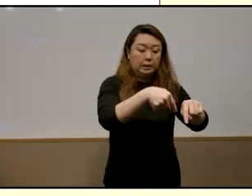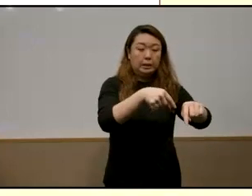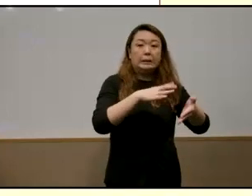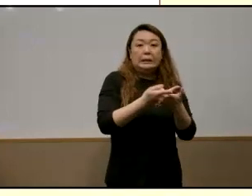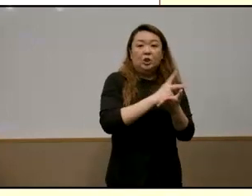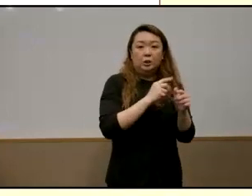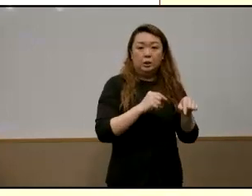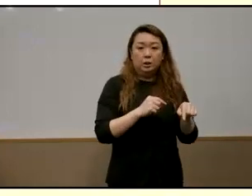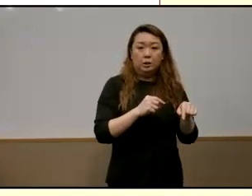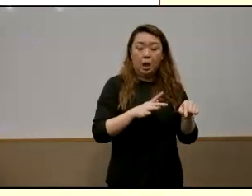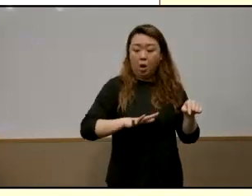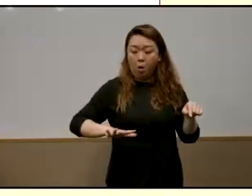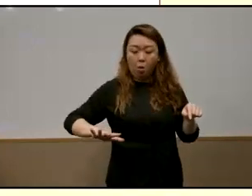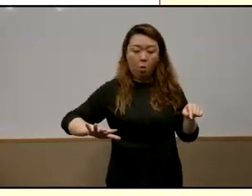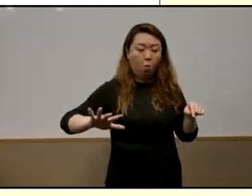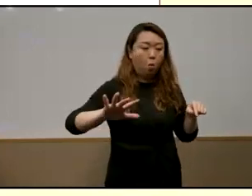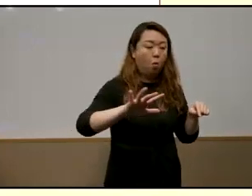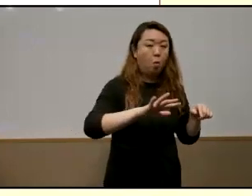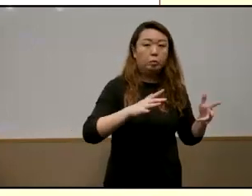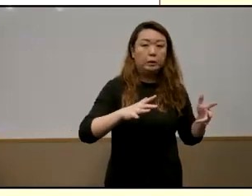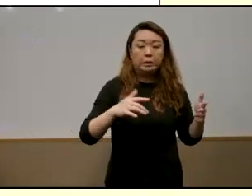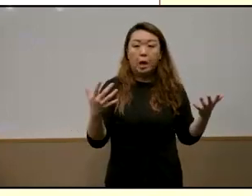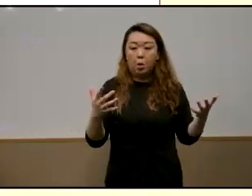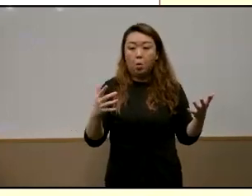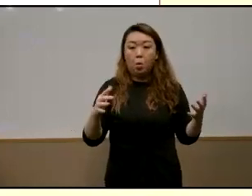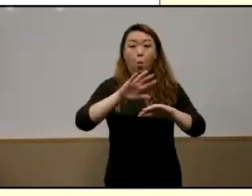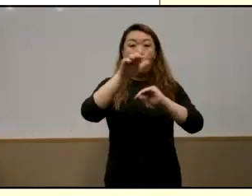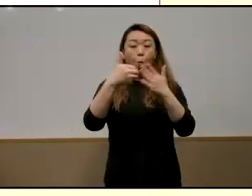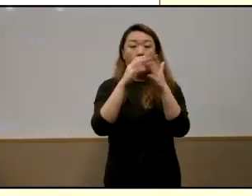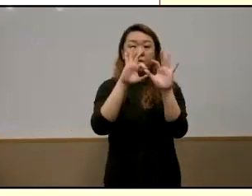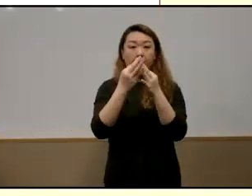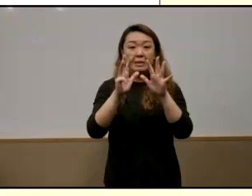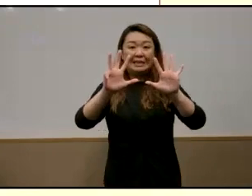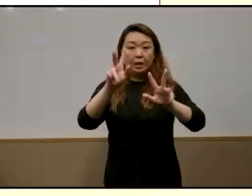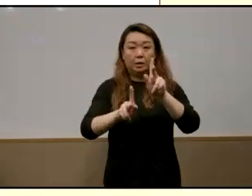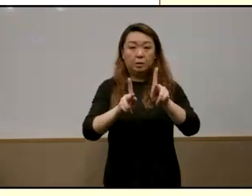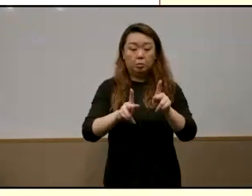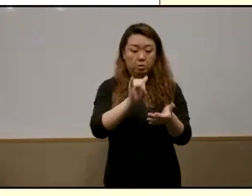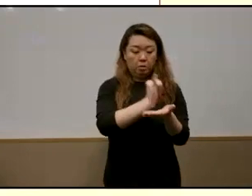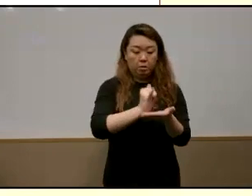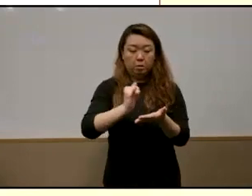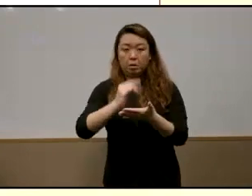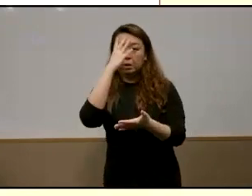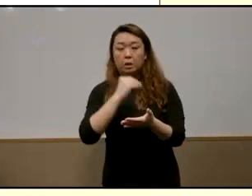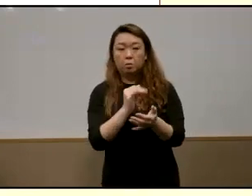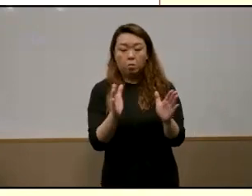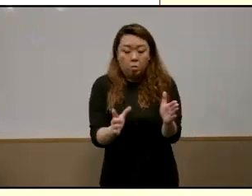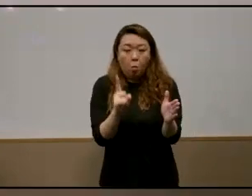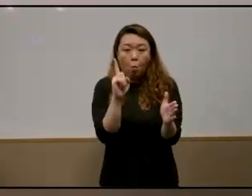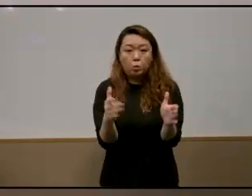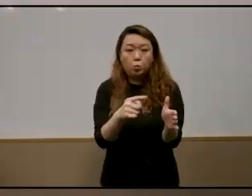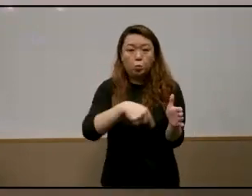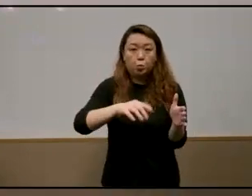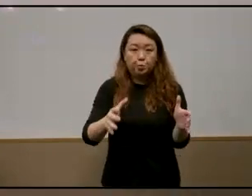it's filled with paraphernalia the whole family sleeps inside the one bedroom and taking up educational responsibility became